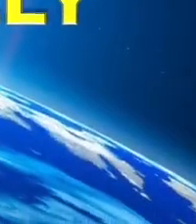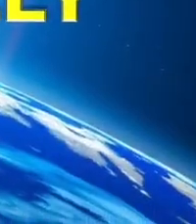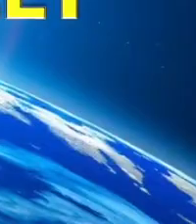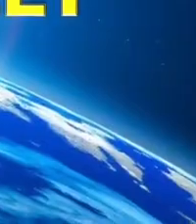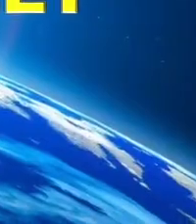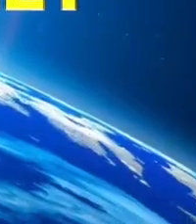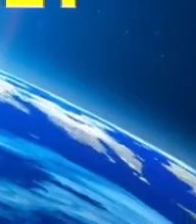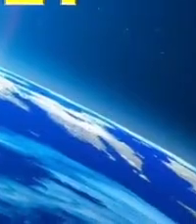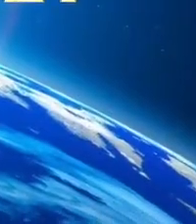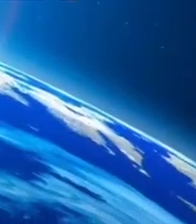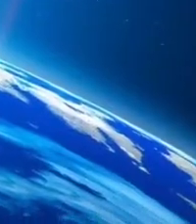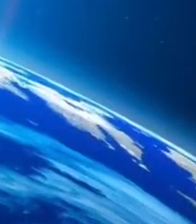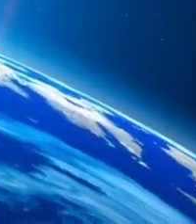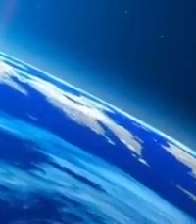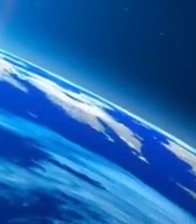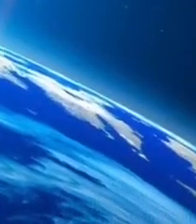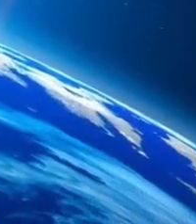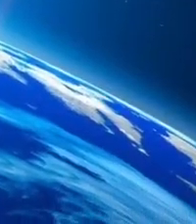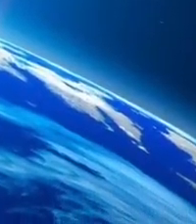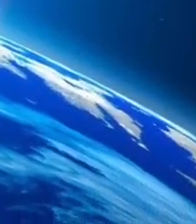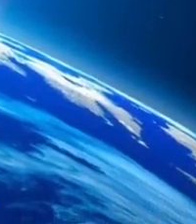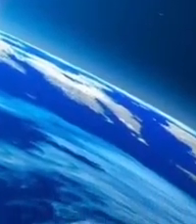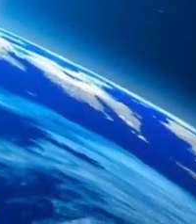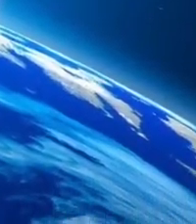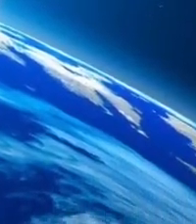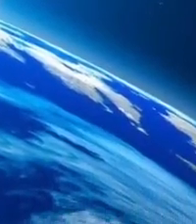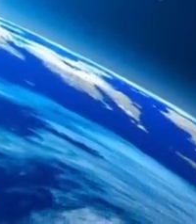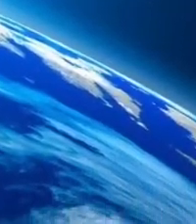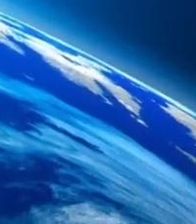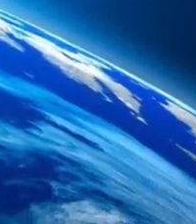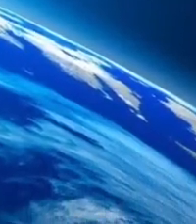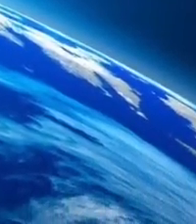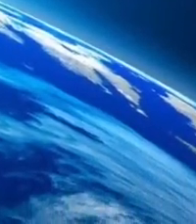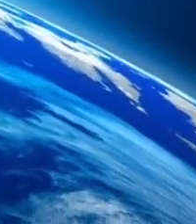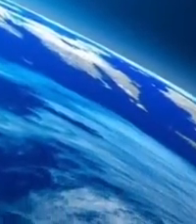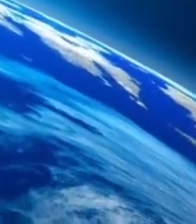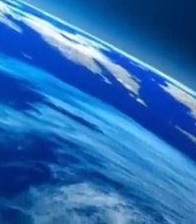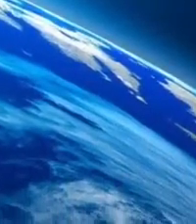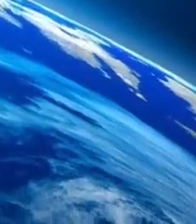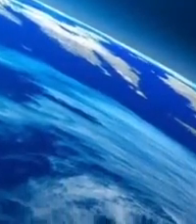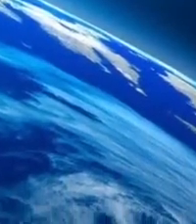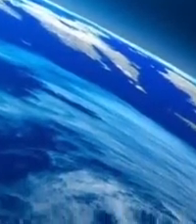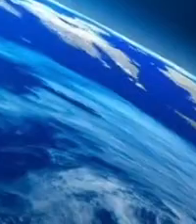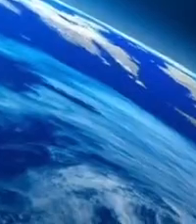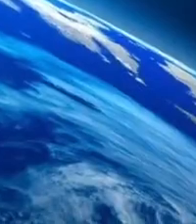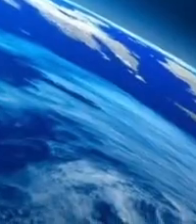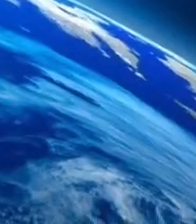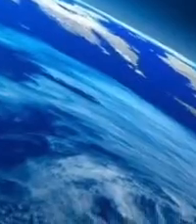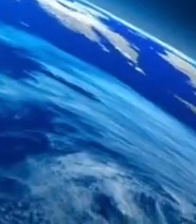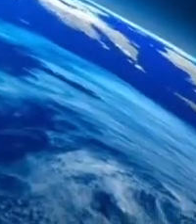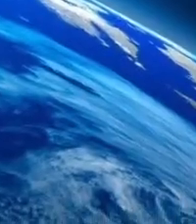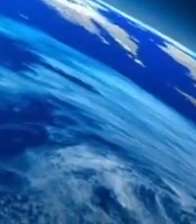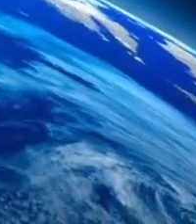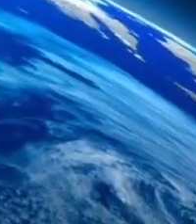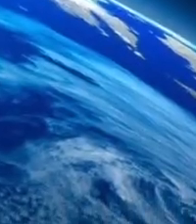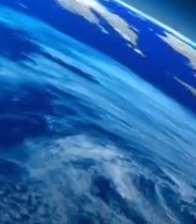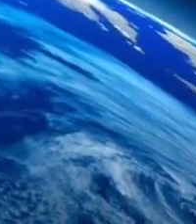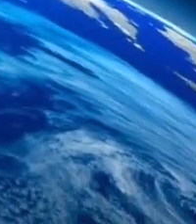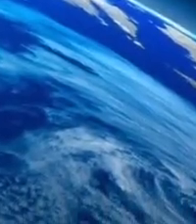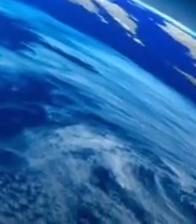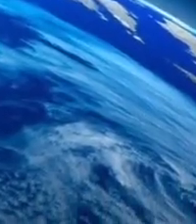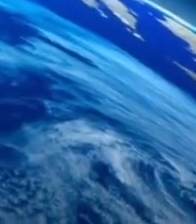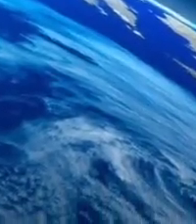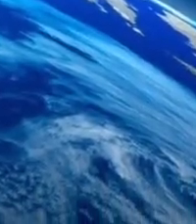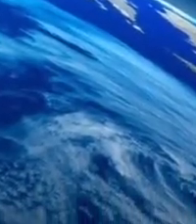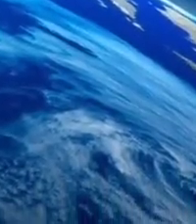to the New Jerusalem. He'll rescue those who faithfully walk in his life. We live in days